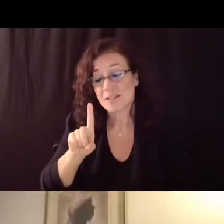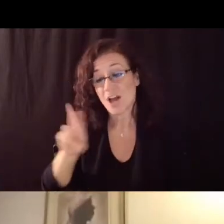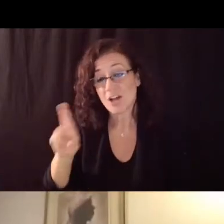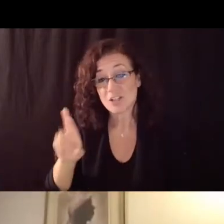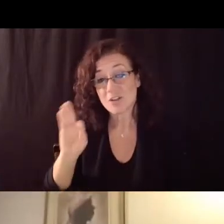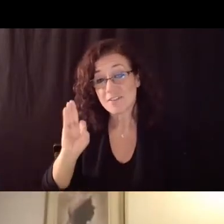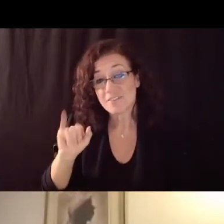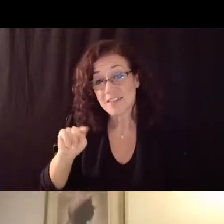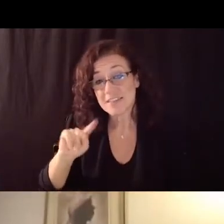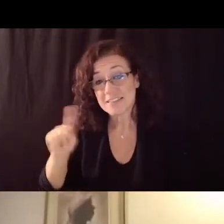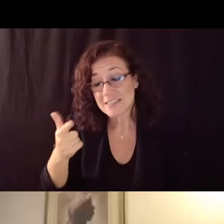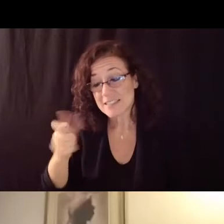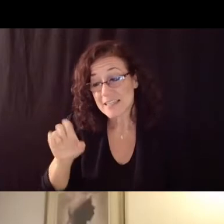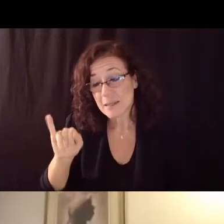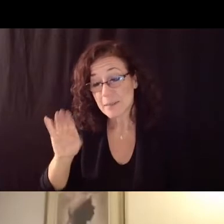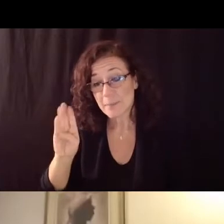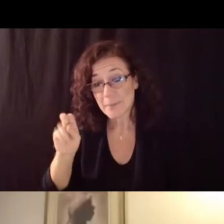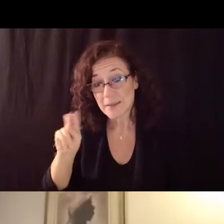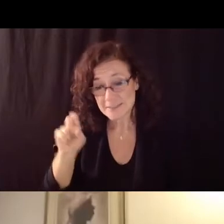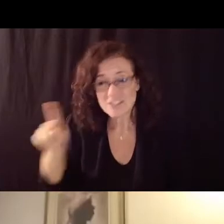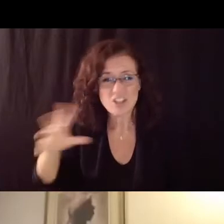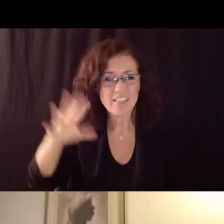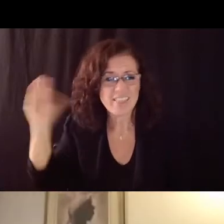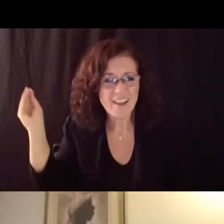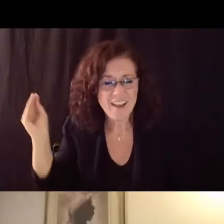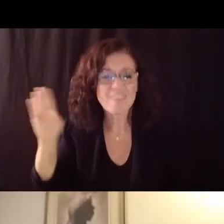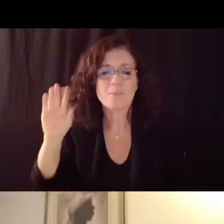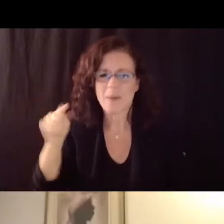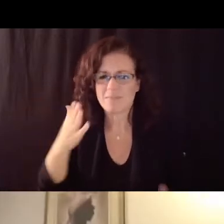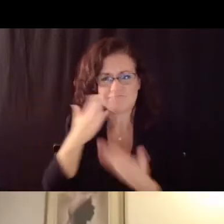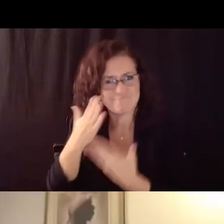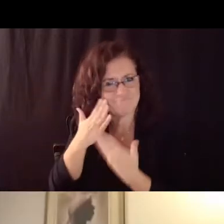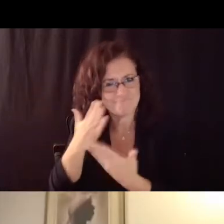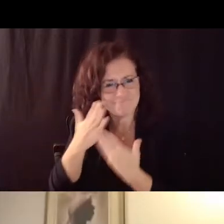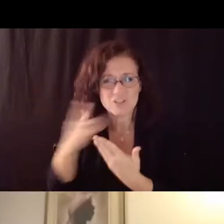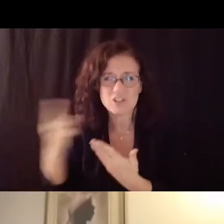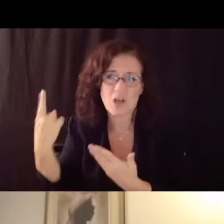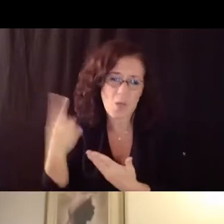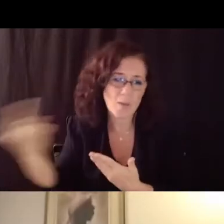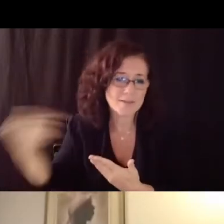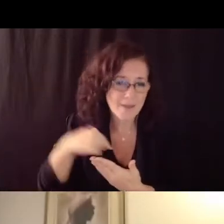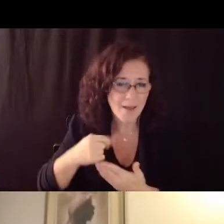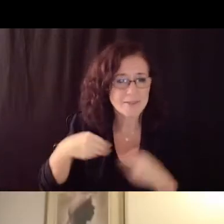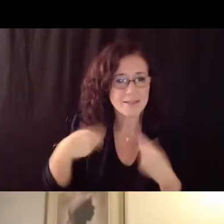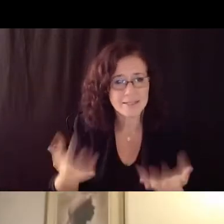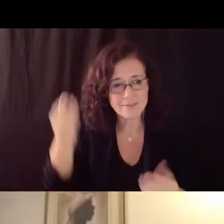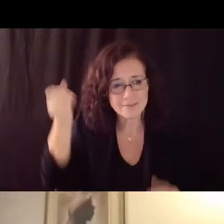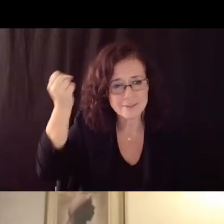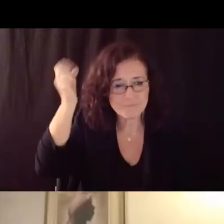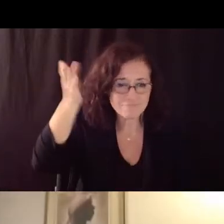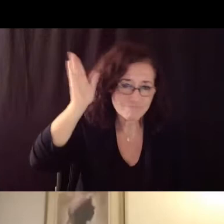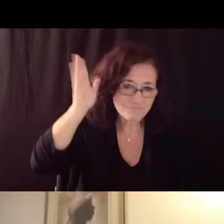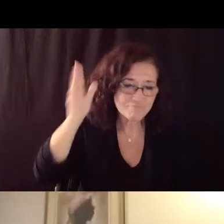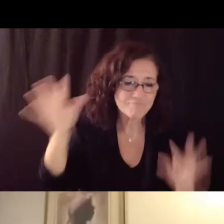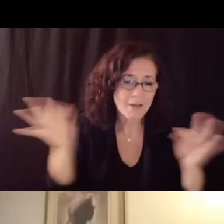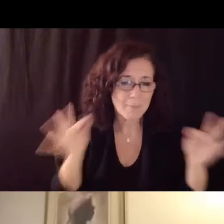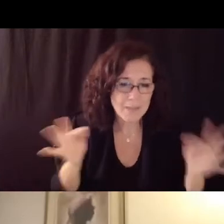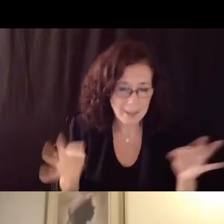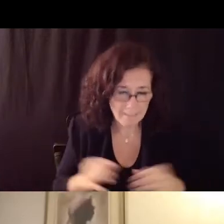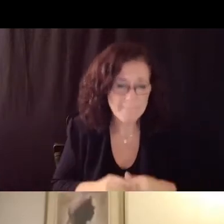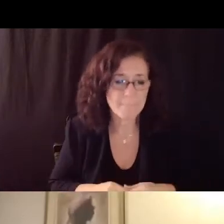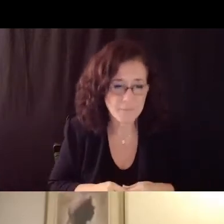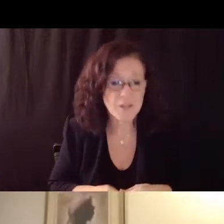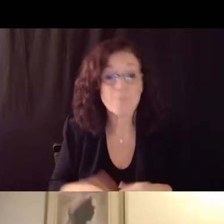appreciate her coming in and giving us an update um so i just have a couple questions on both topics that we um